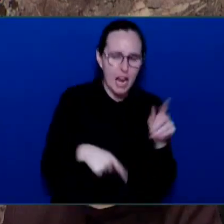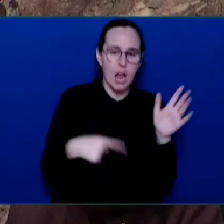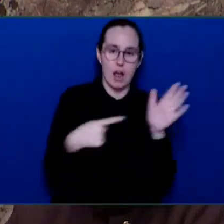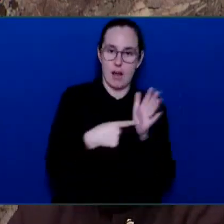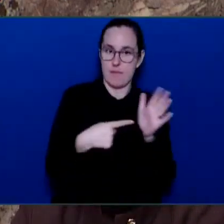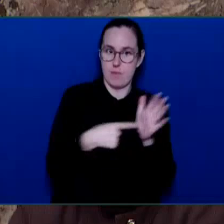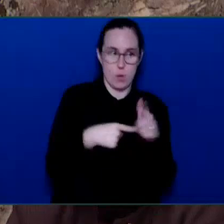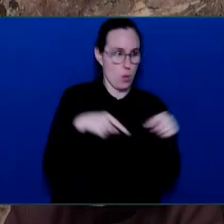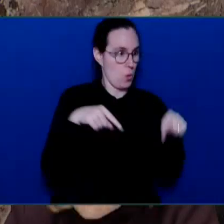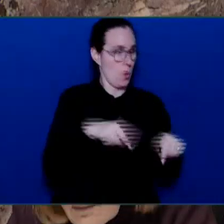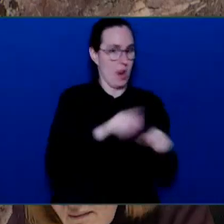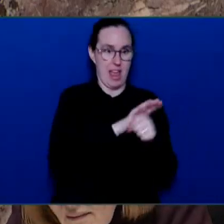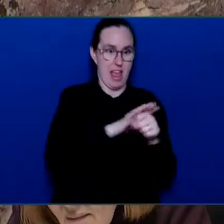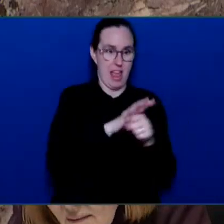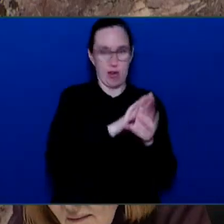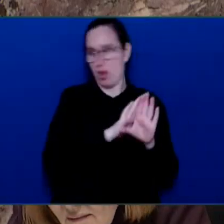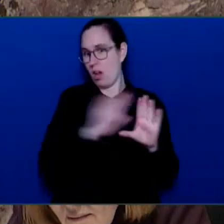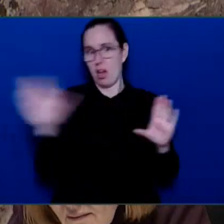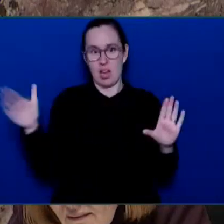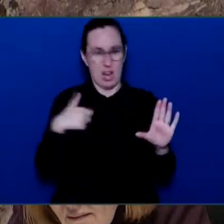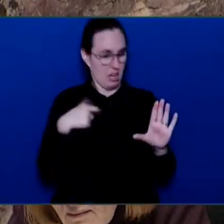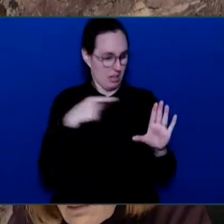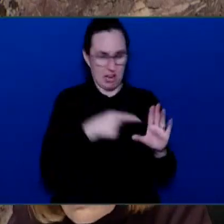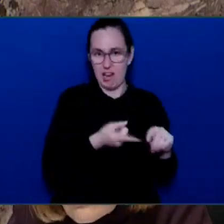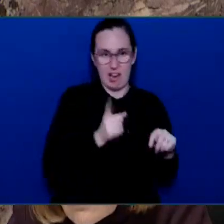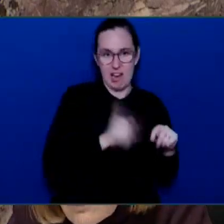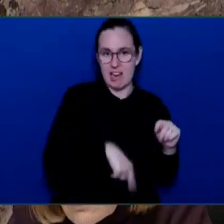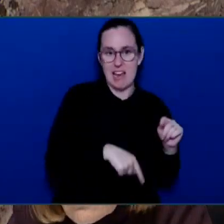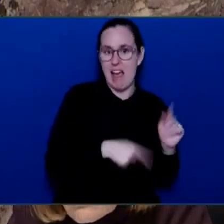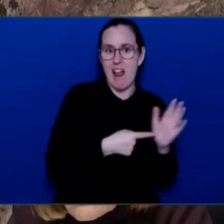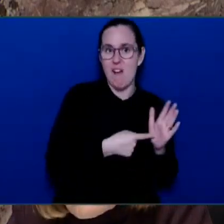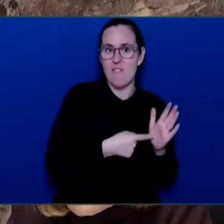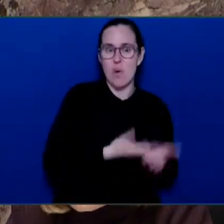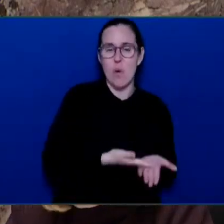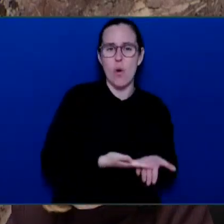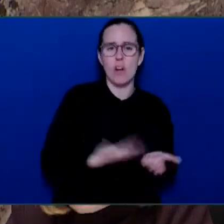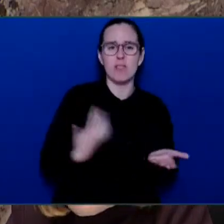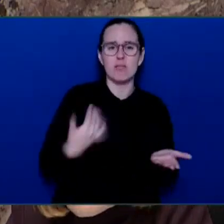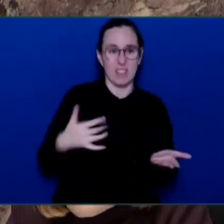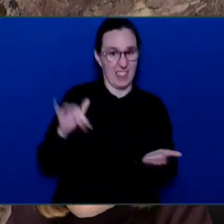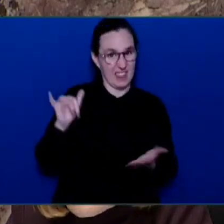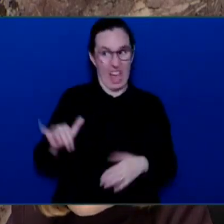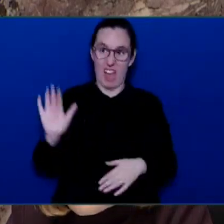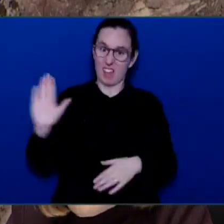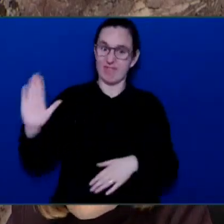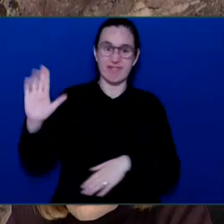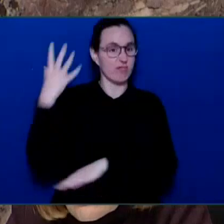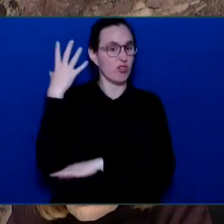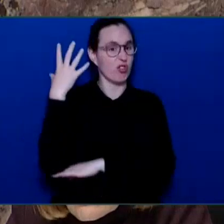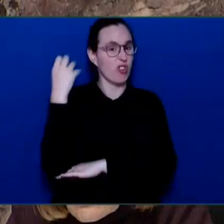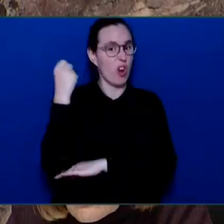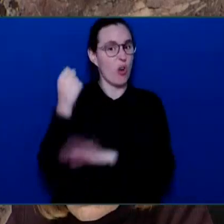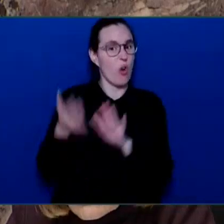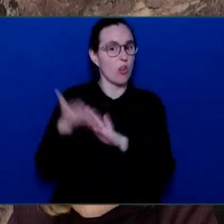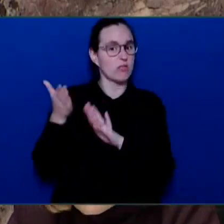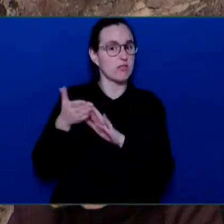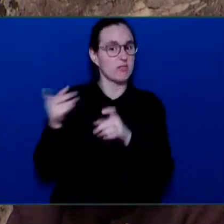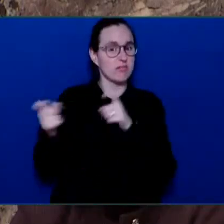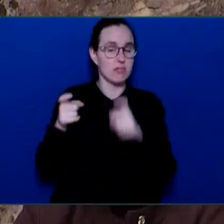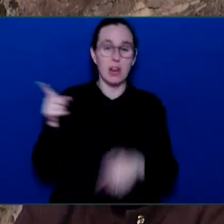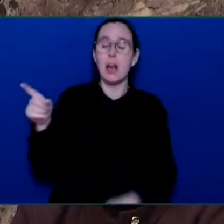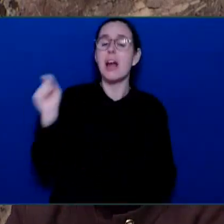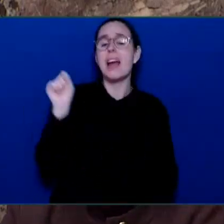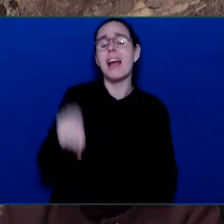That is this minister's record, and he can stand in this legislature day after day and dismiss and try to discredit